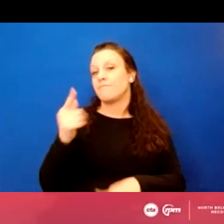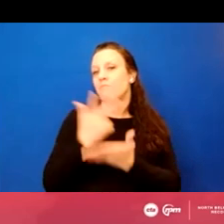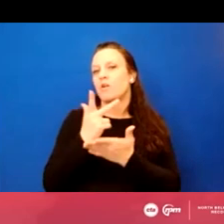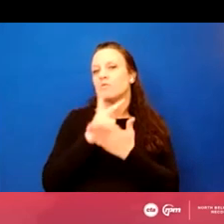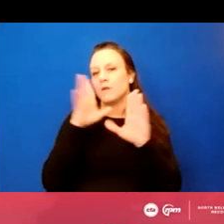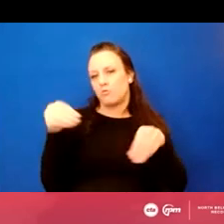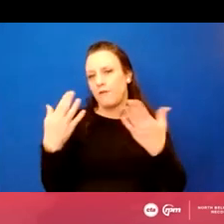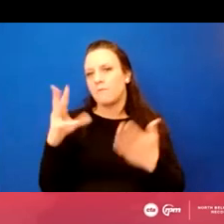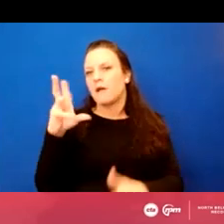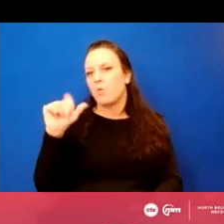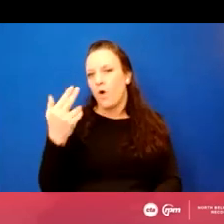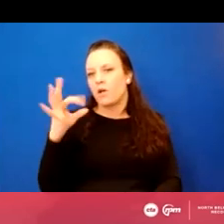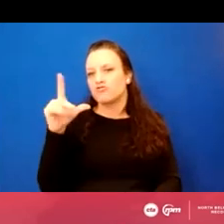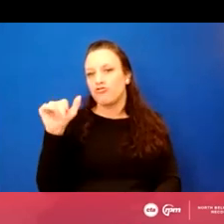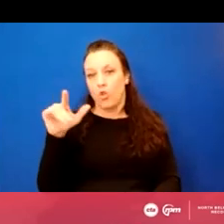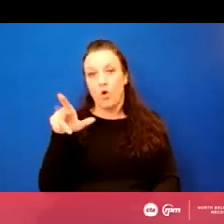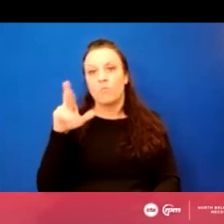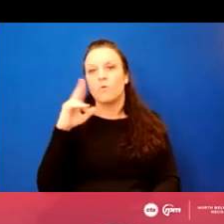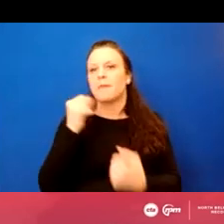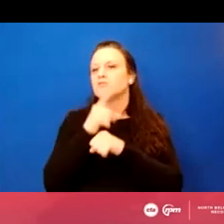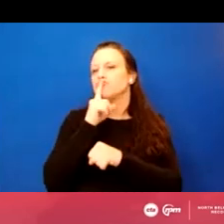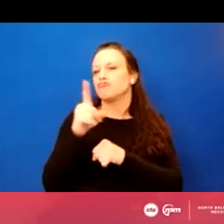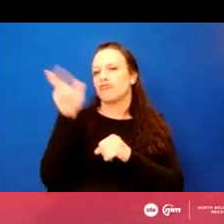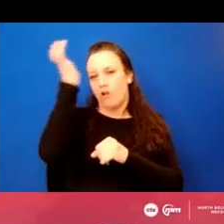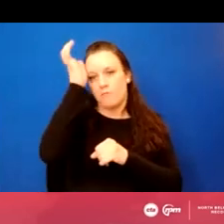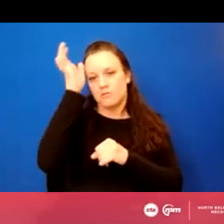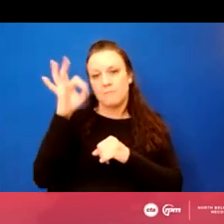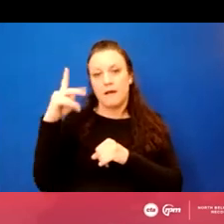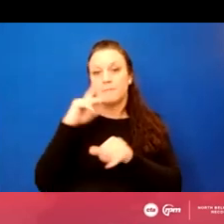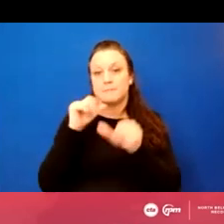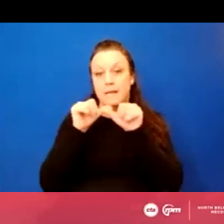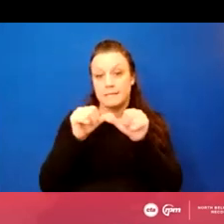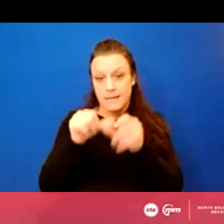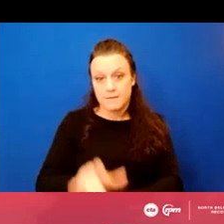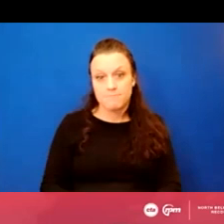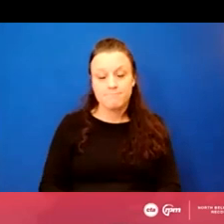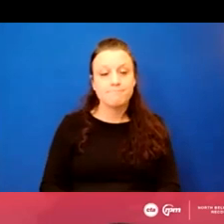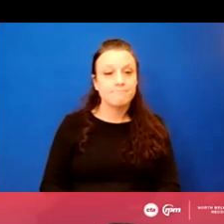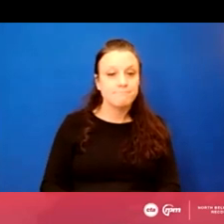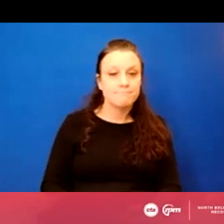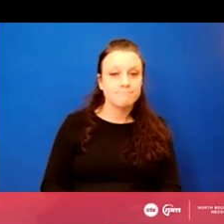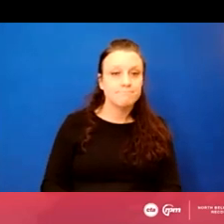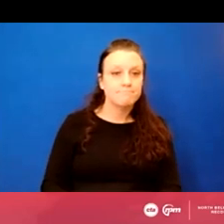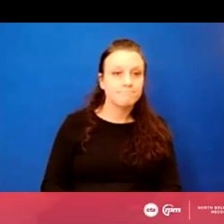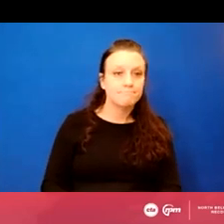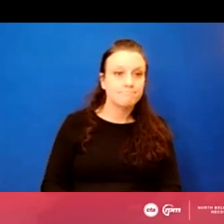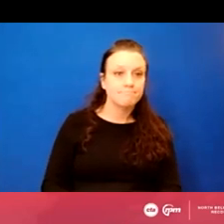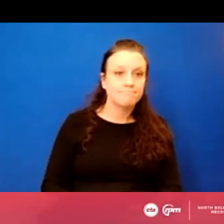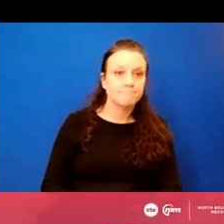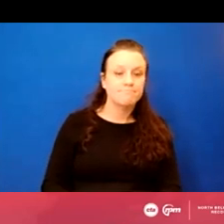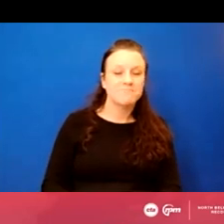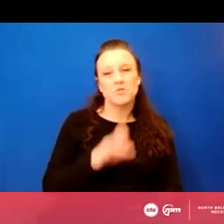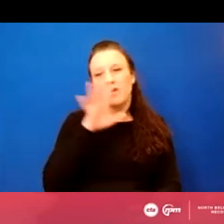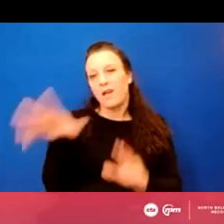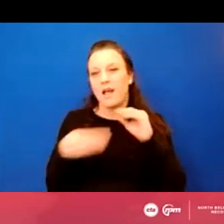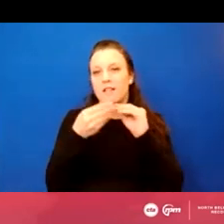contractor Walsh floor, who will also ensure that garbage pickup will be maintained. Next slide, please. And to elaborate a little bit